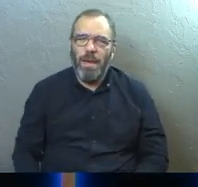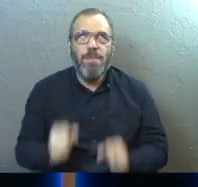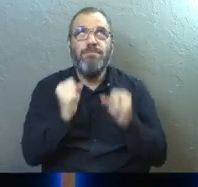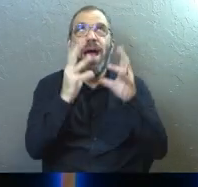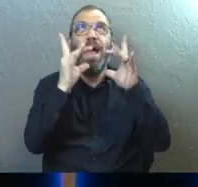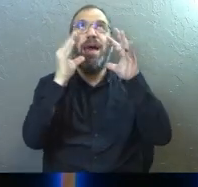grace. Amen.